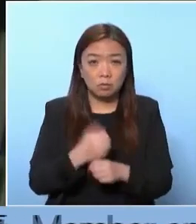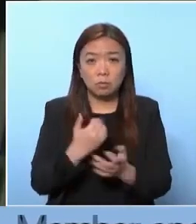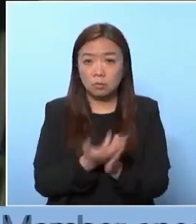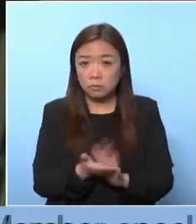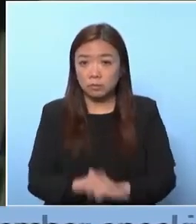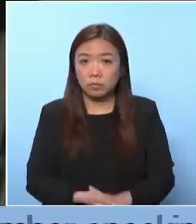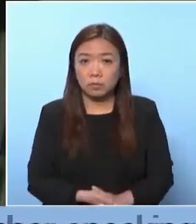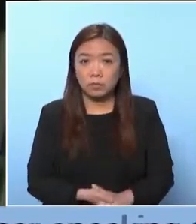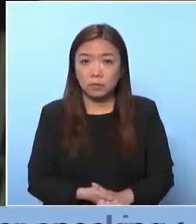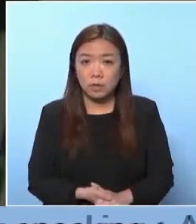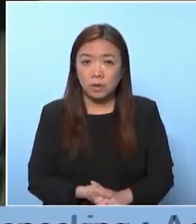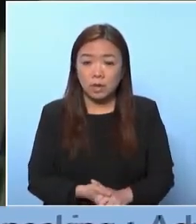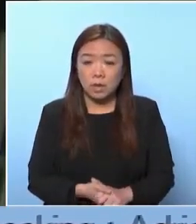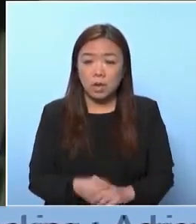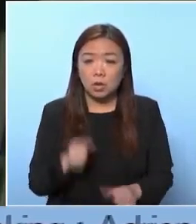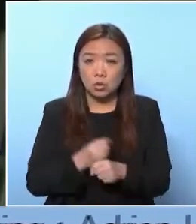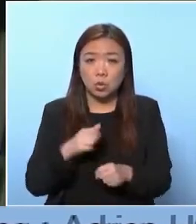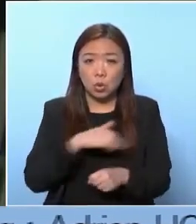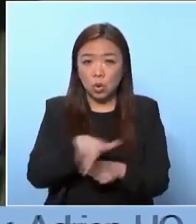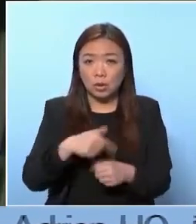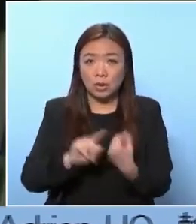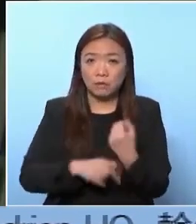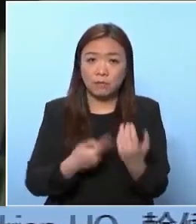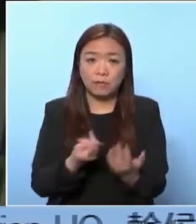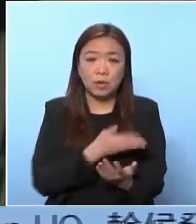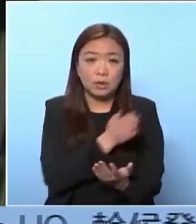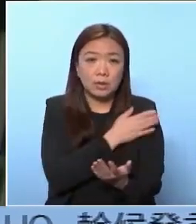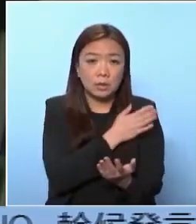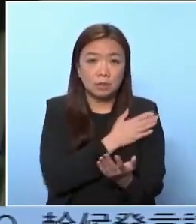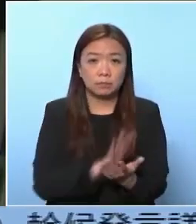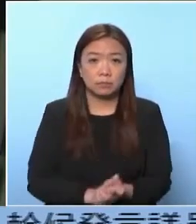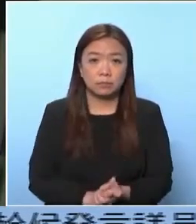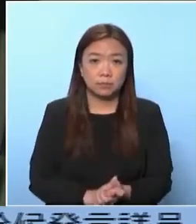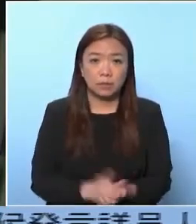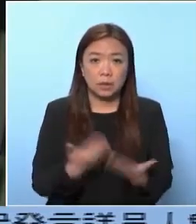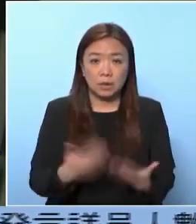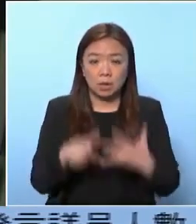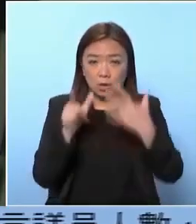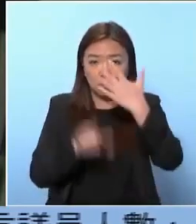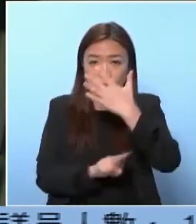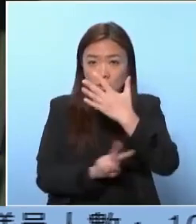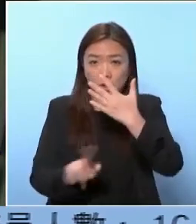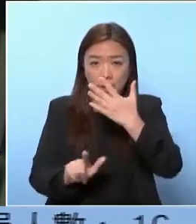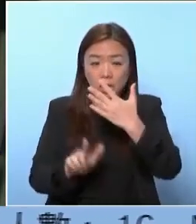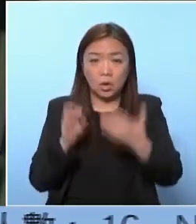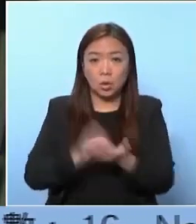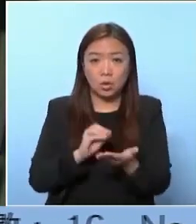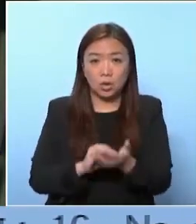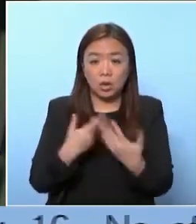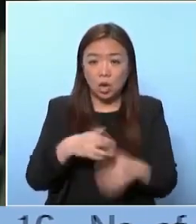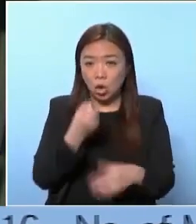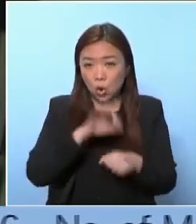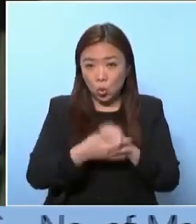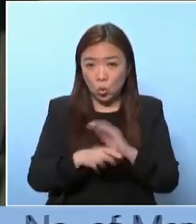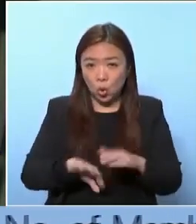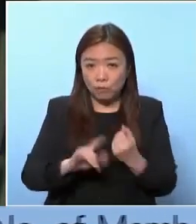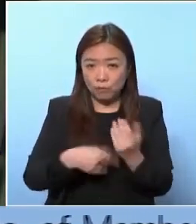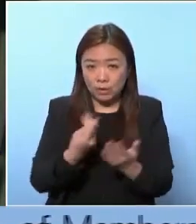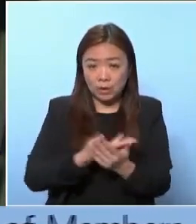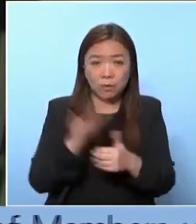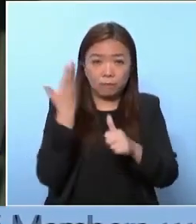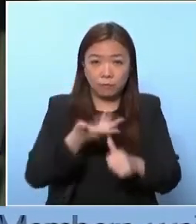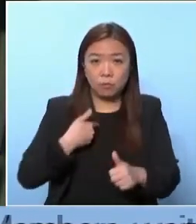responsibilities and obligations outlined by the 528 decision and the Hong Kong National Security Law. The restoration